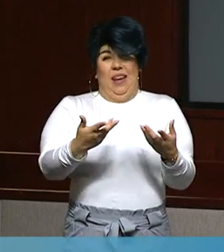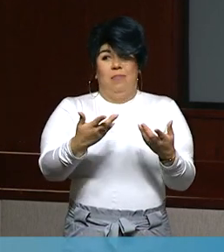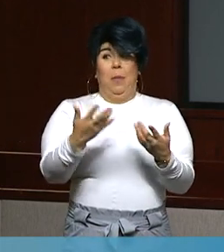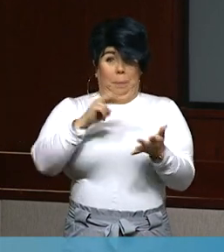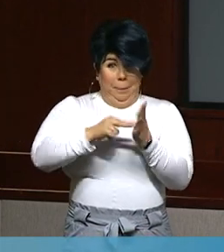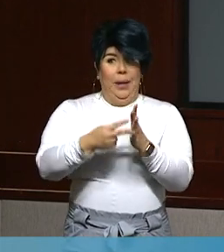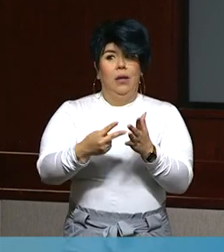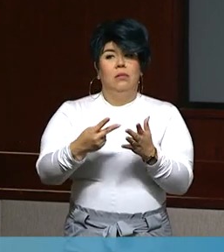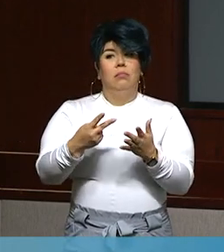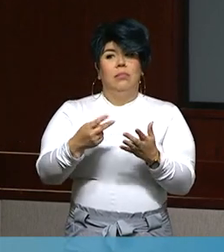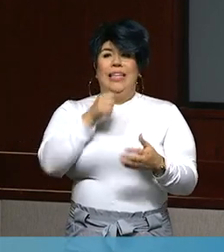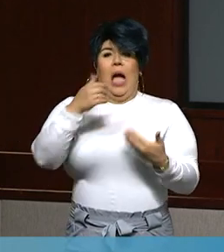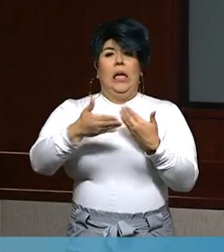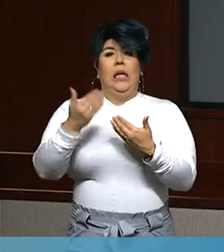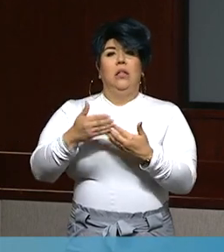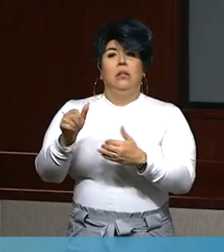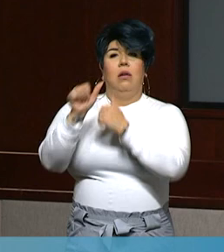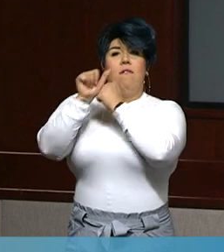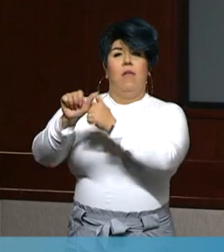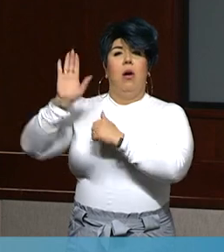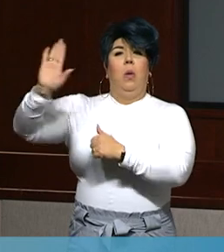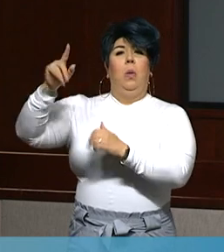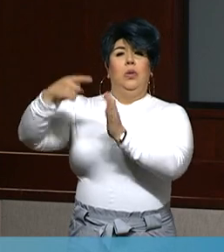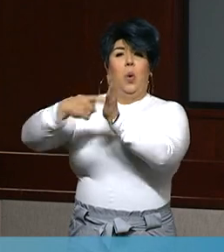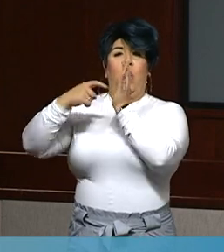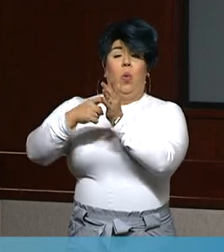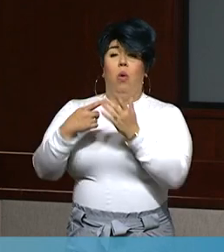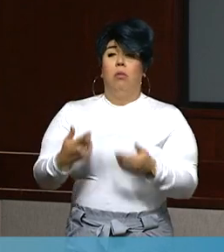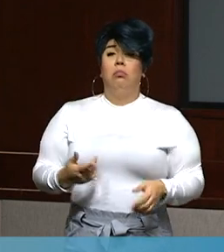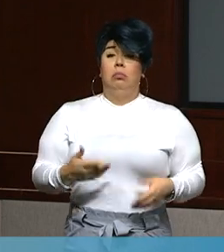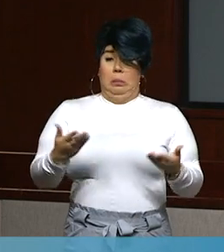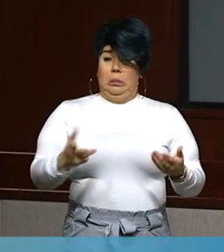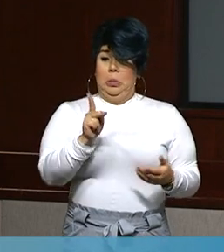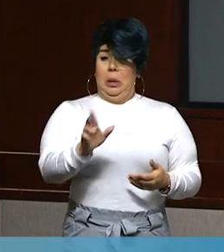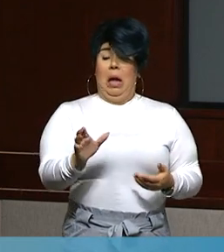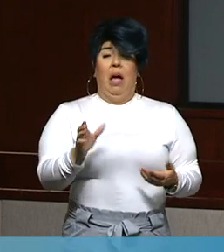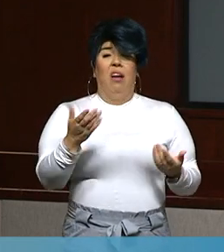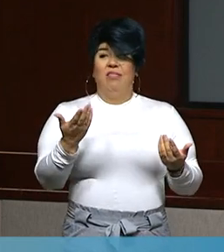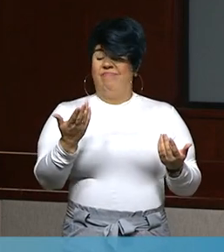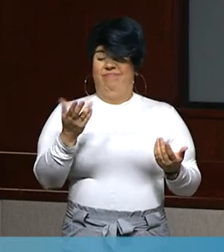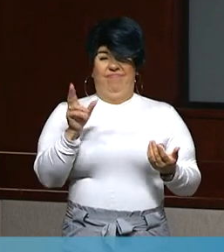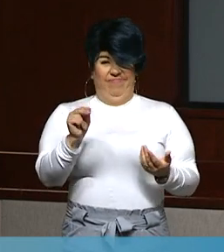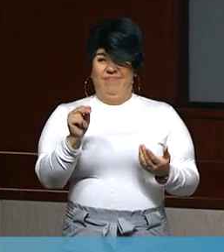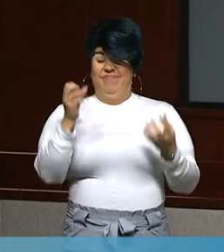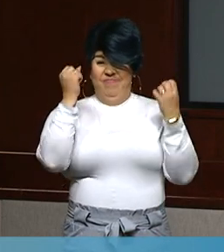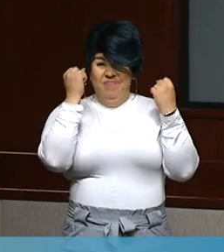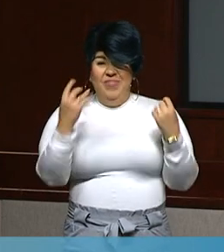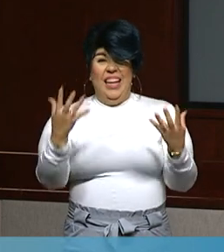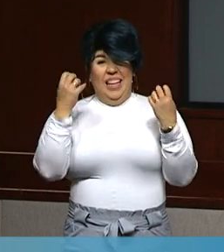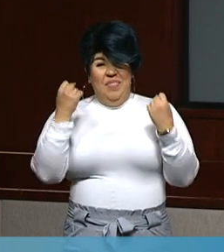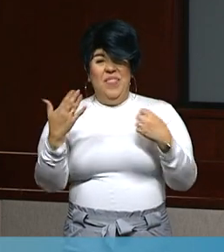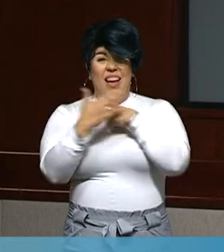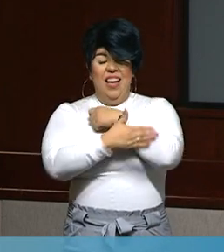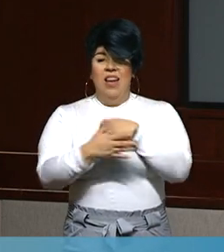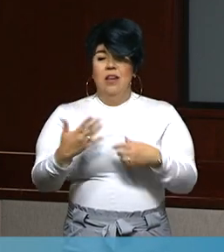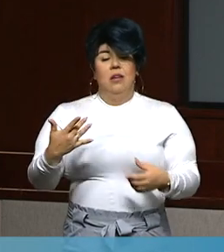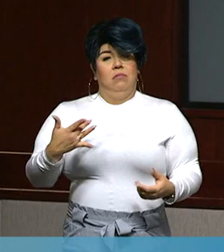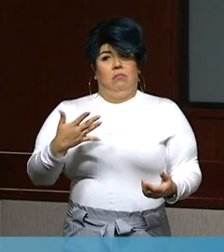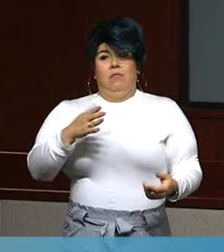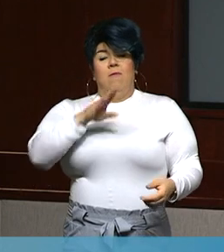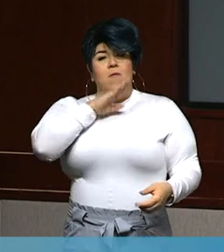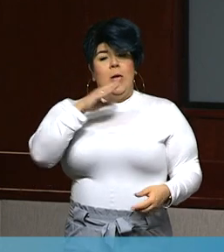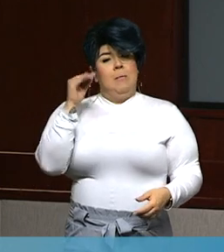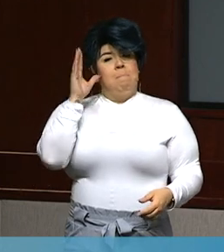that's what you're seeing. It's not just here in Kern County, but it's all over this entire state, in every county, in almost every single city.